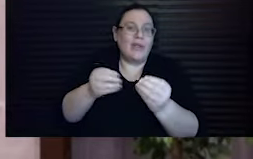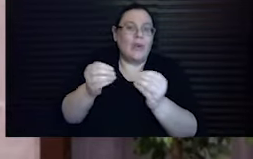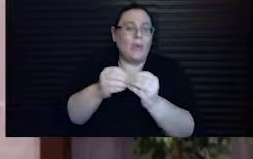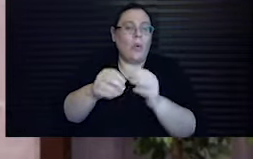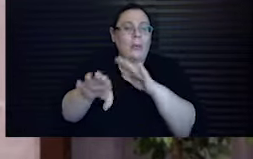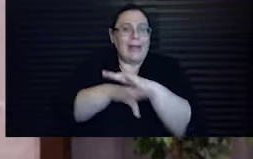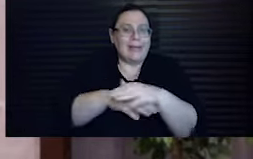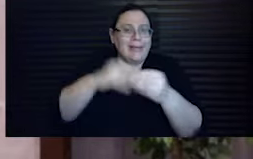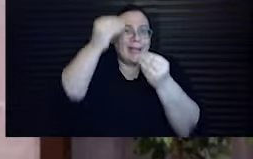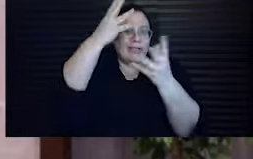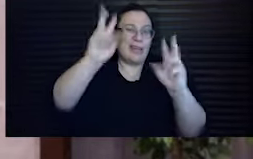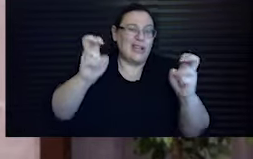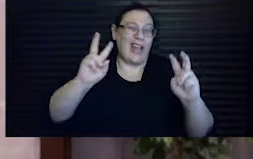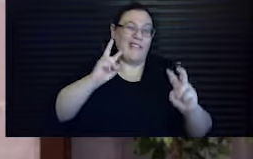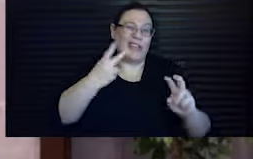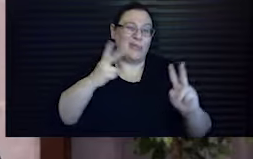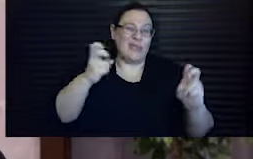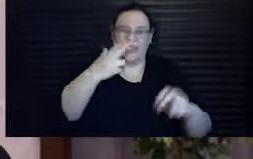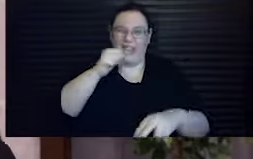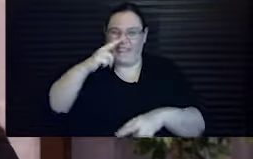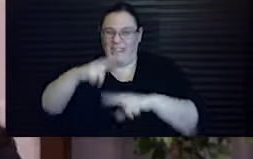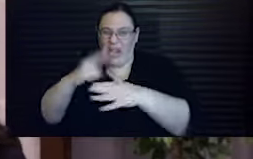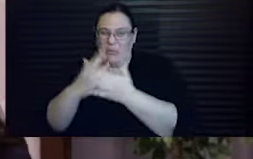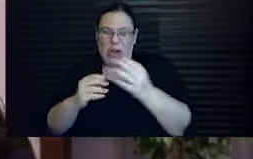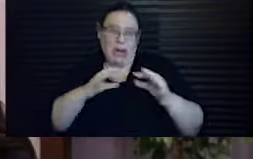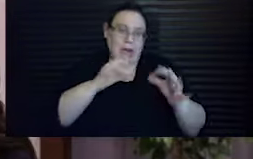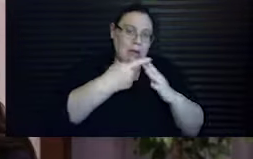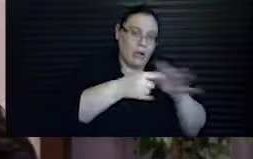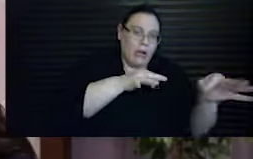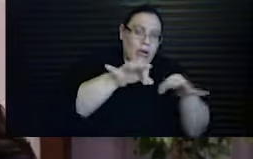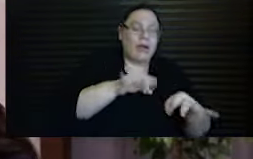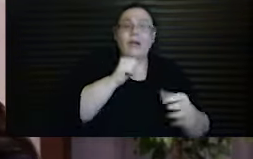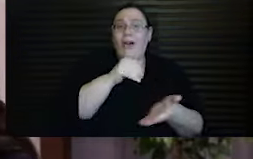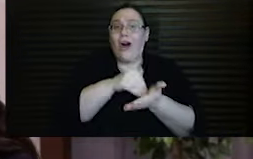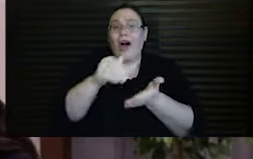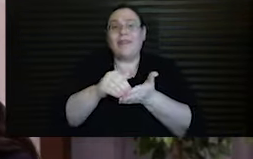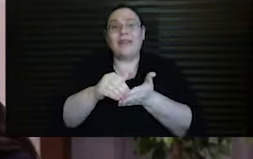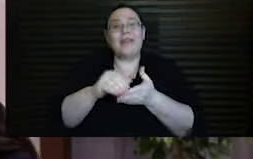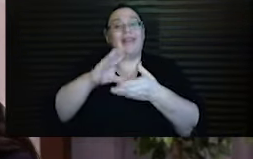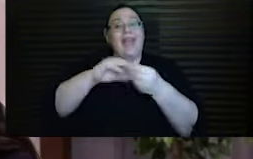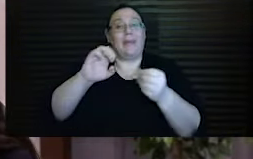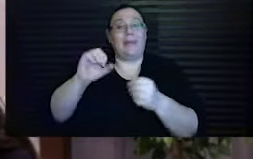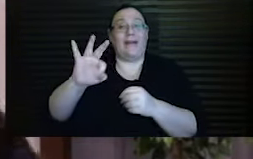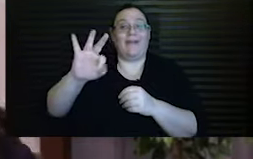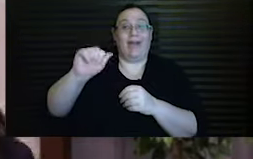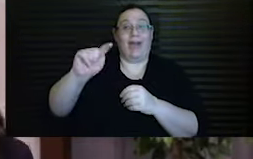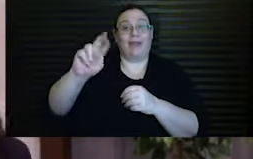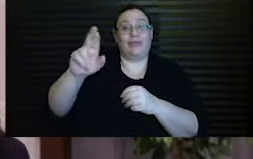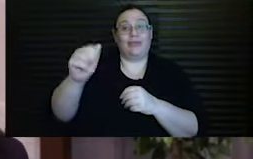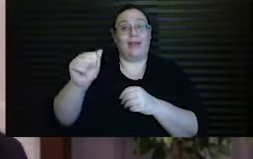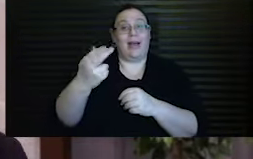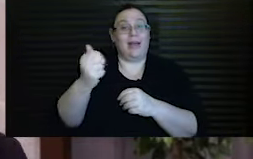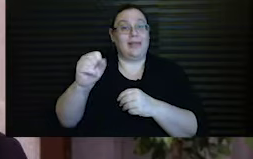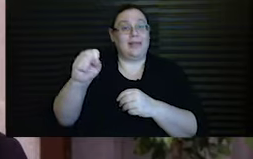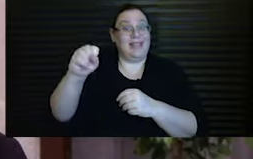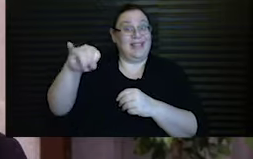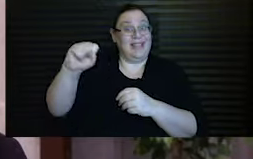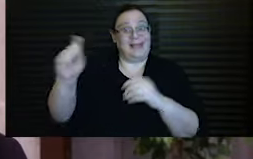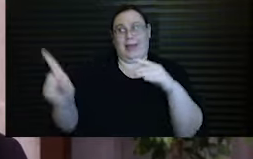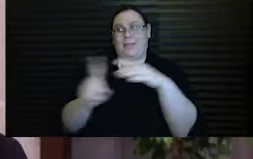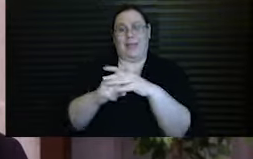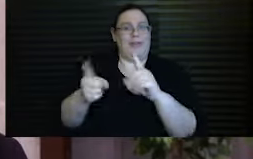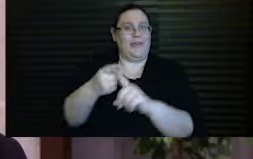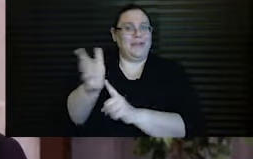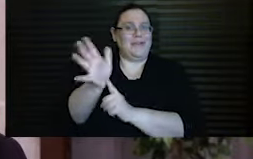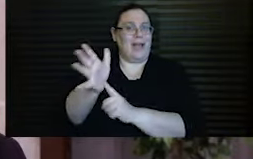a minute. It's not often that the epic of Atrahasis comes up in the first five minutes when you're trying to hook people